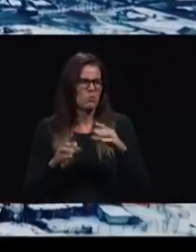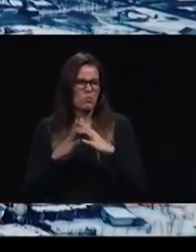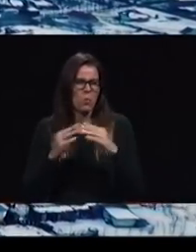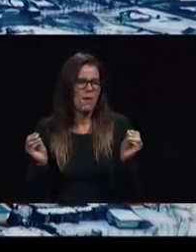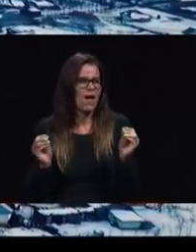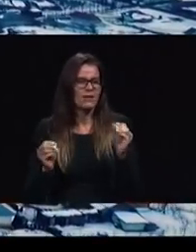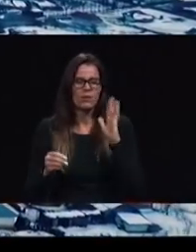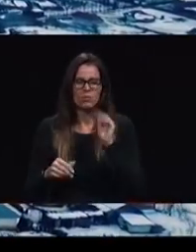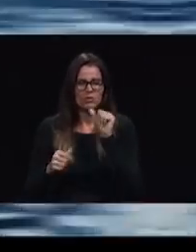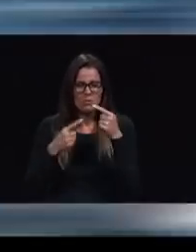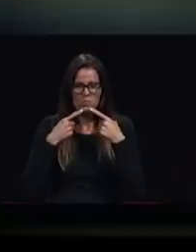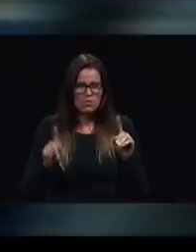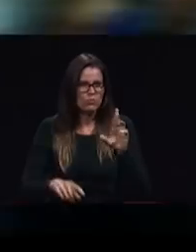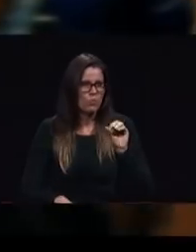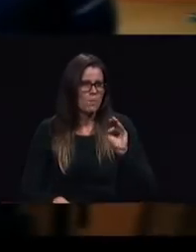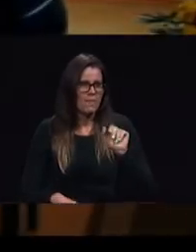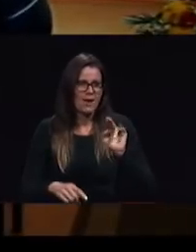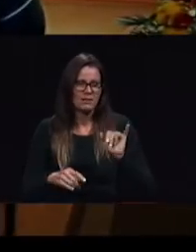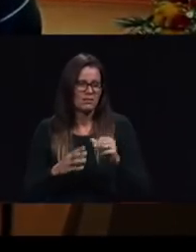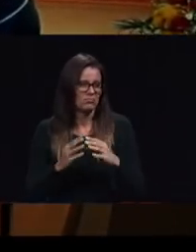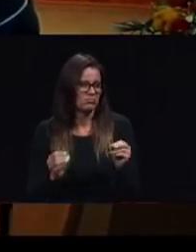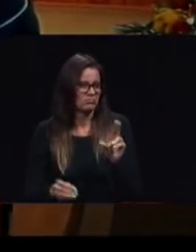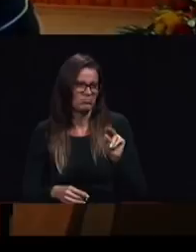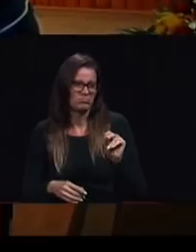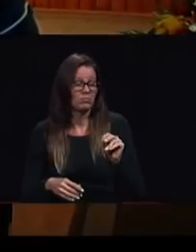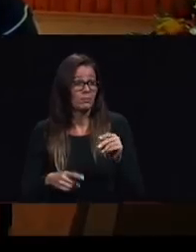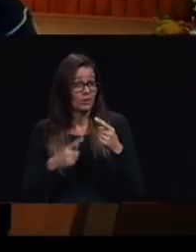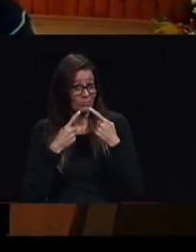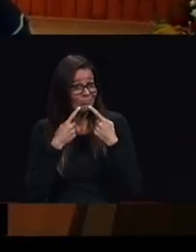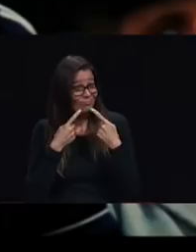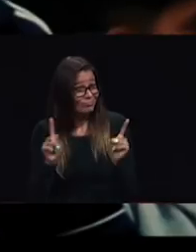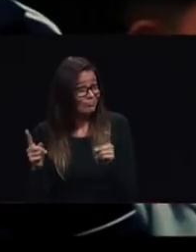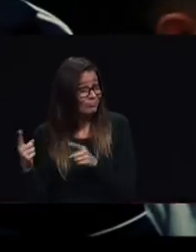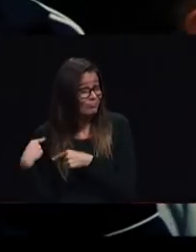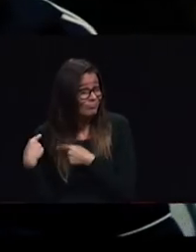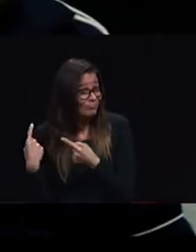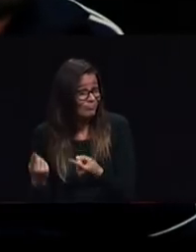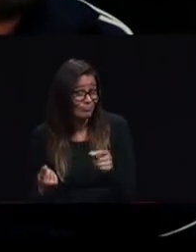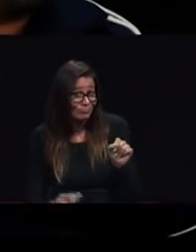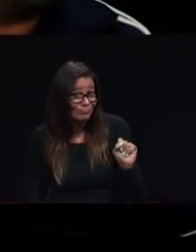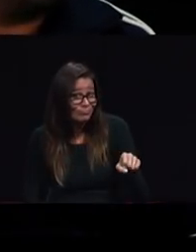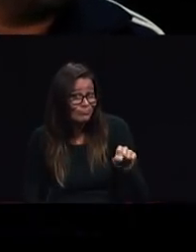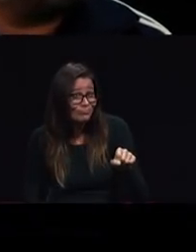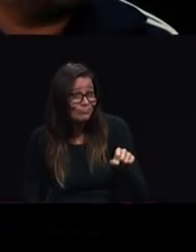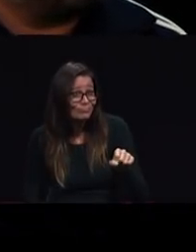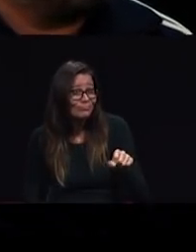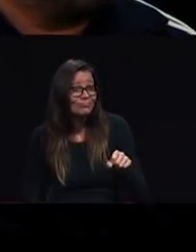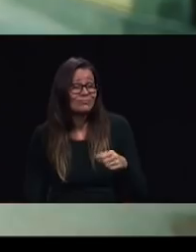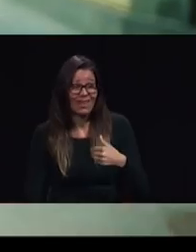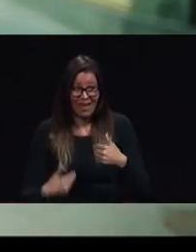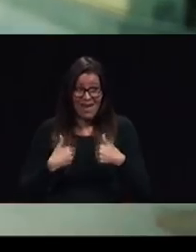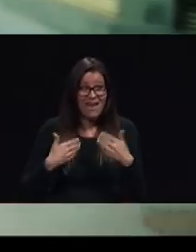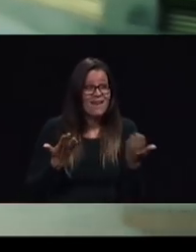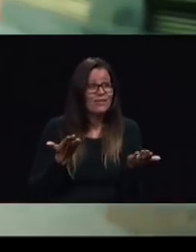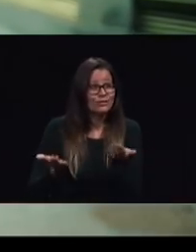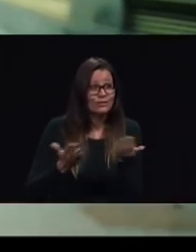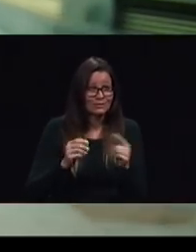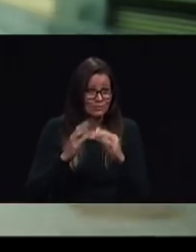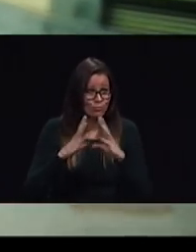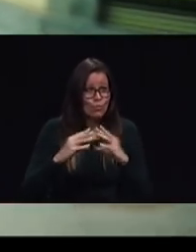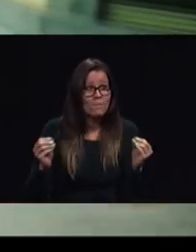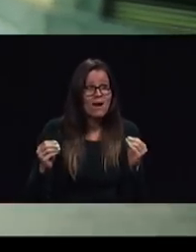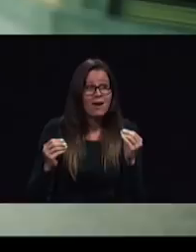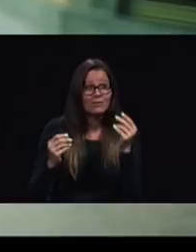well it's working here we're having a revival in Romania no one ever thought this would happen here visitors coming